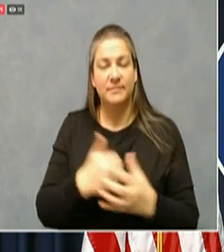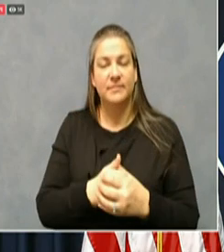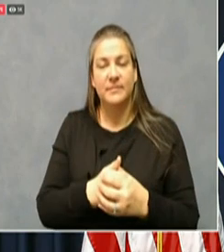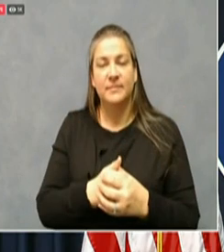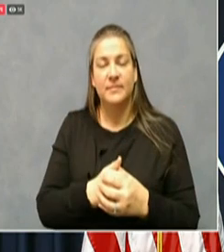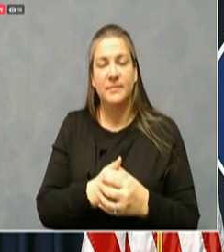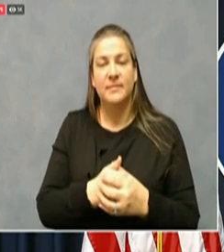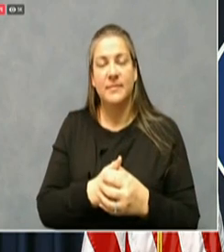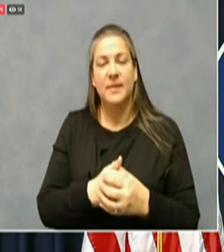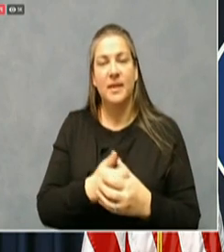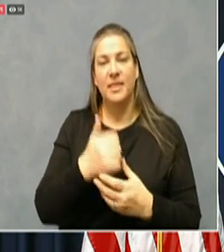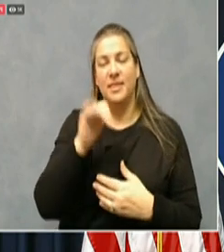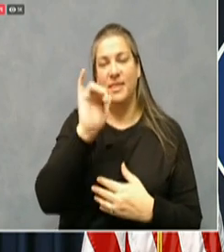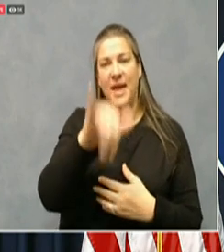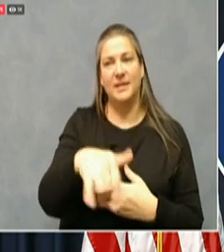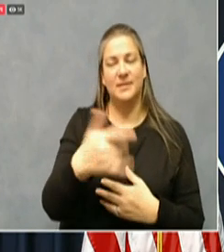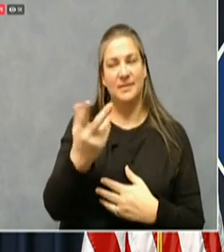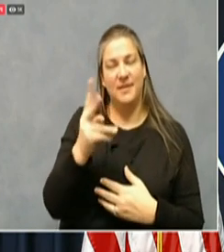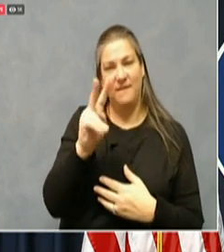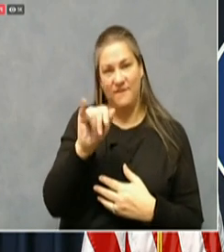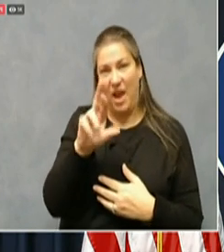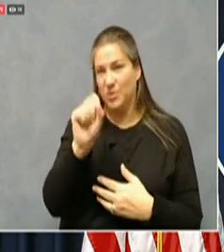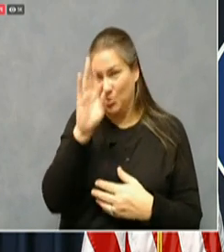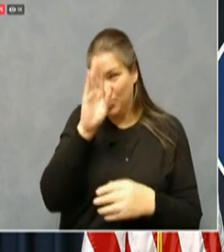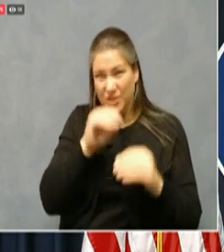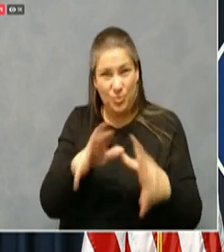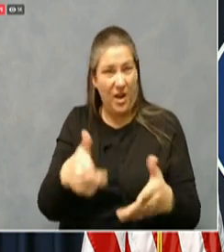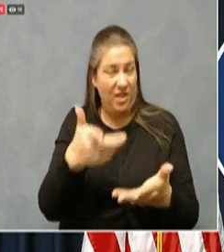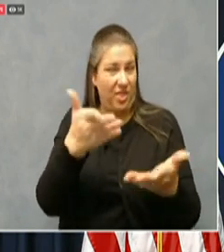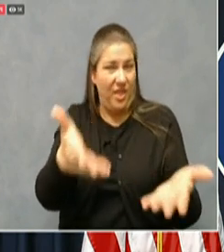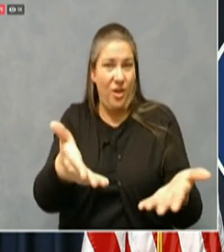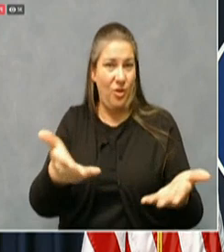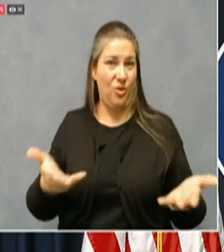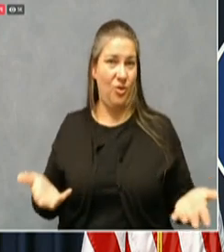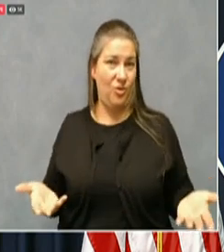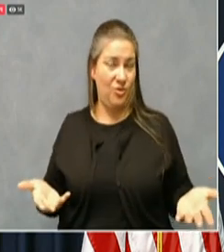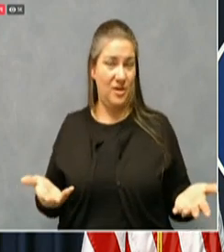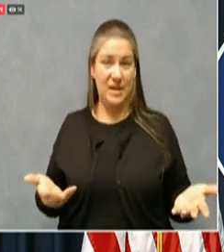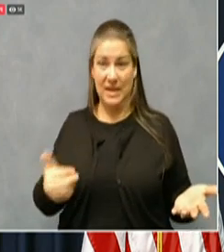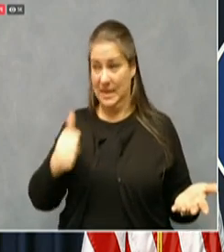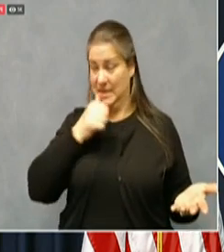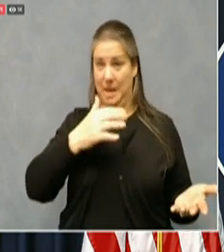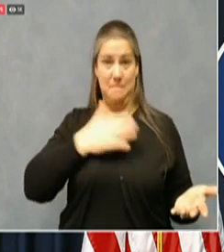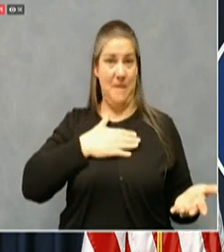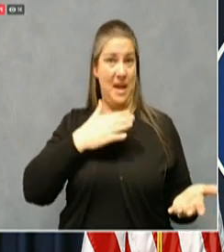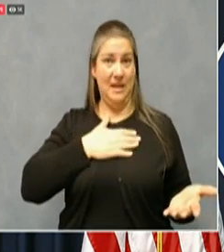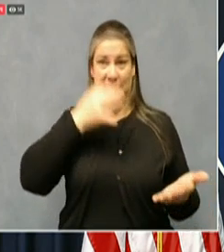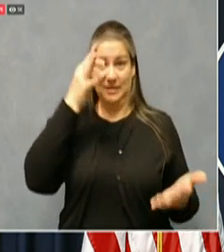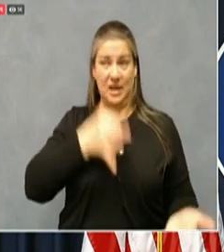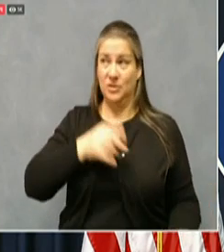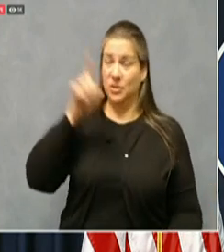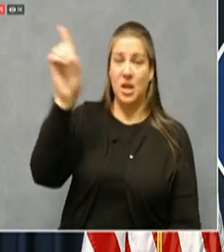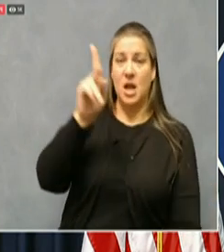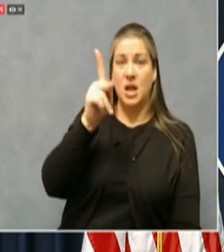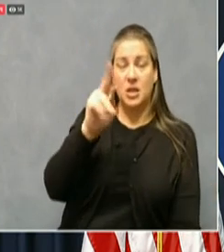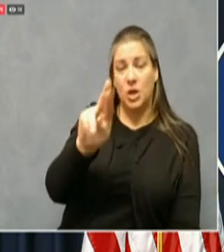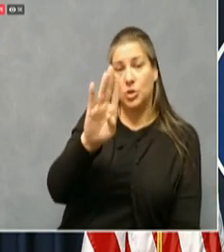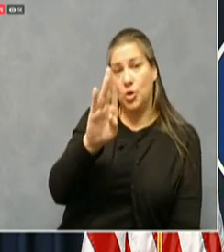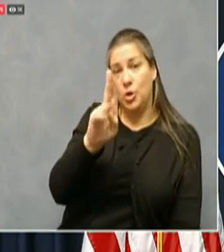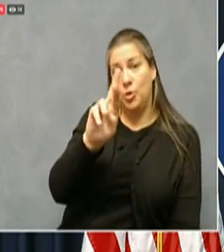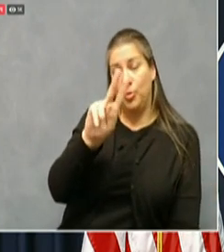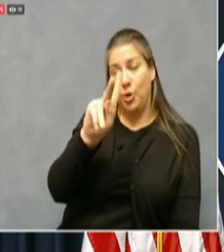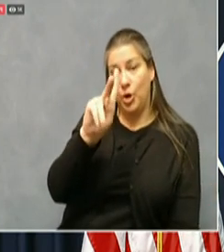virus spreads. Uh, that's not my conclusion. That's Dr. Burks, Dr. Fauci, Dr. Stack